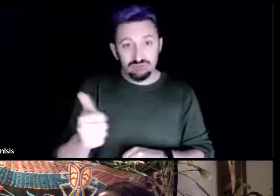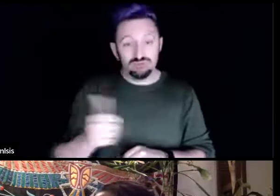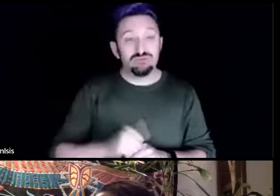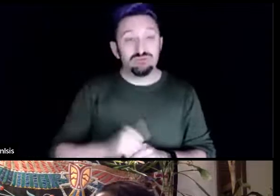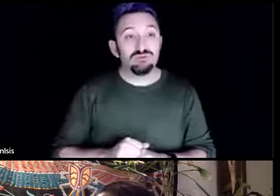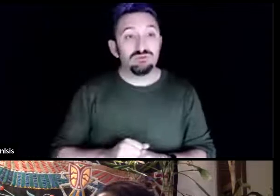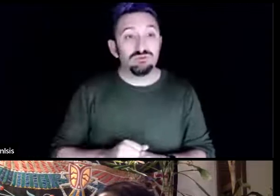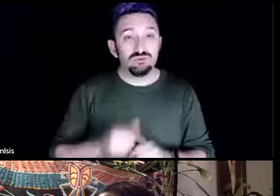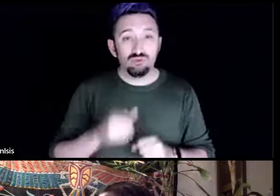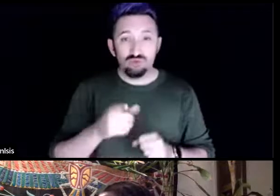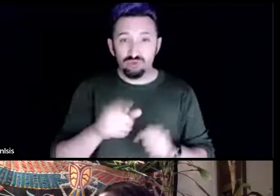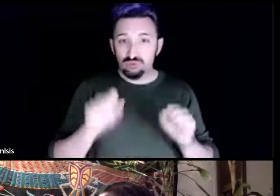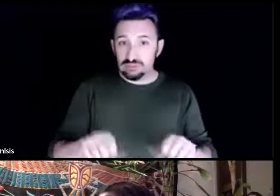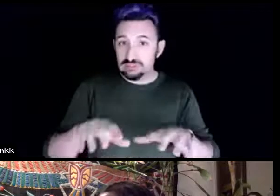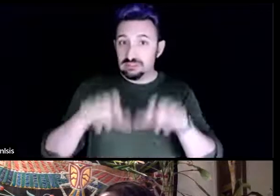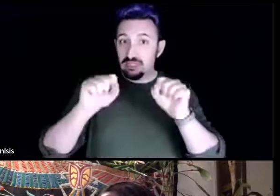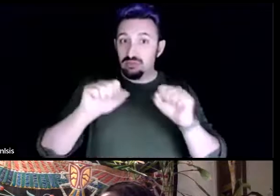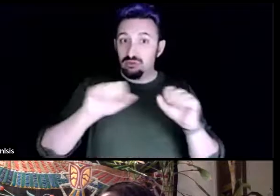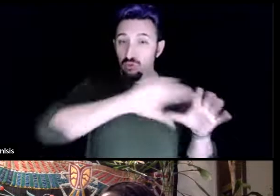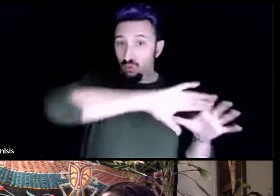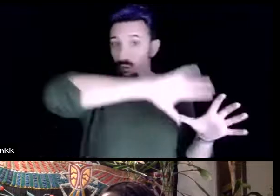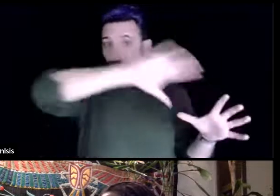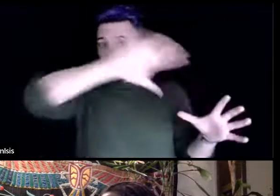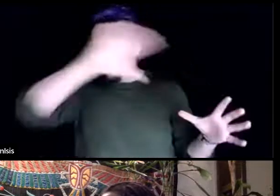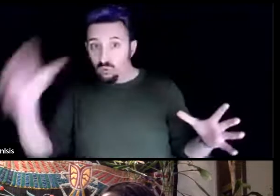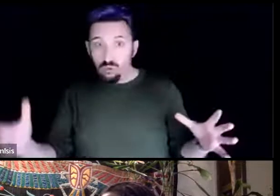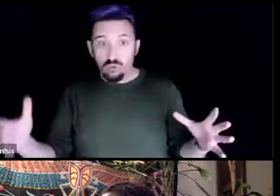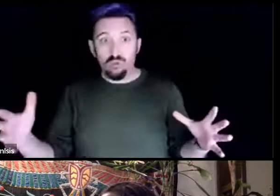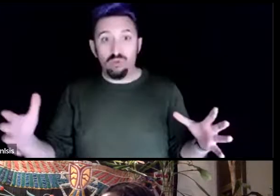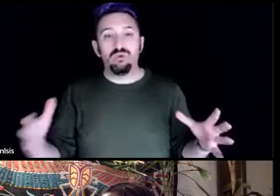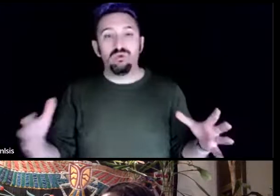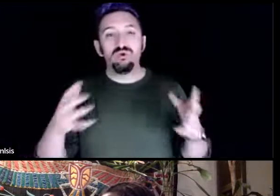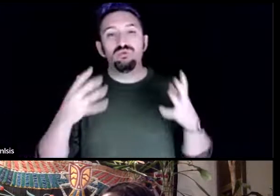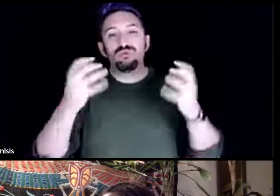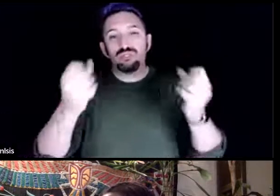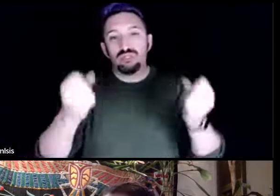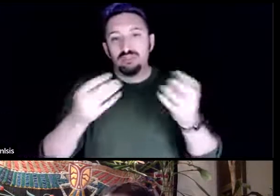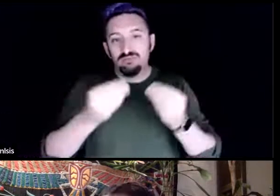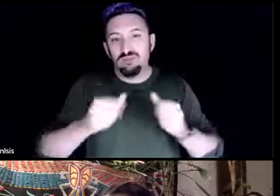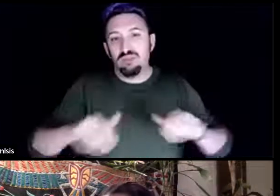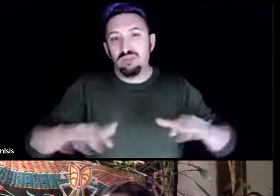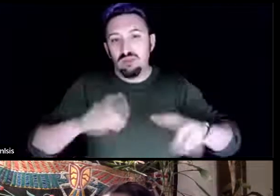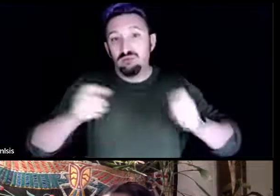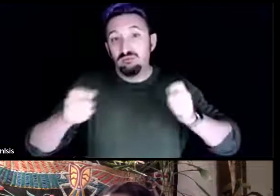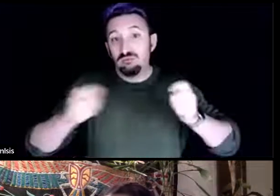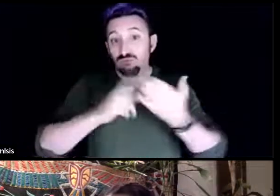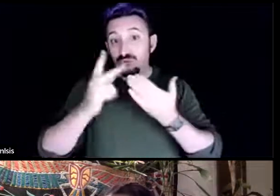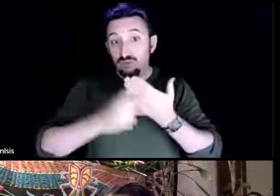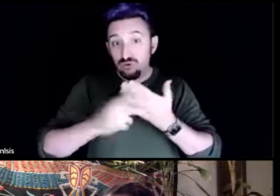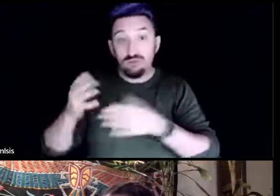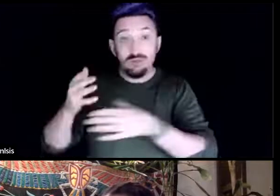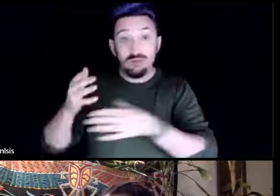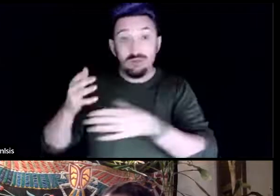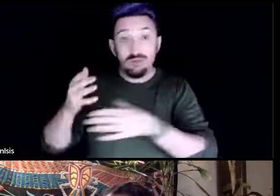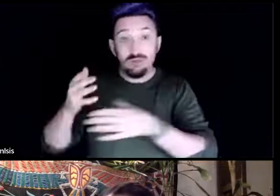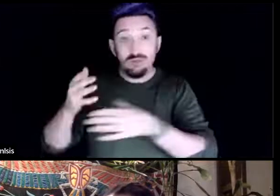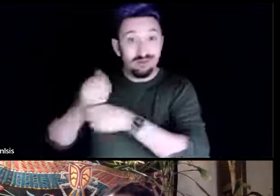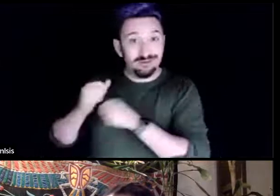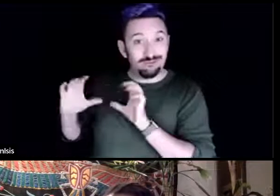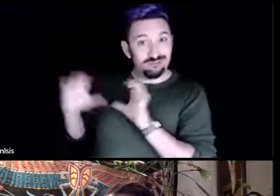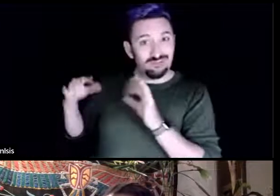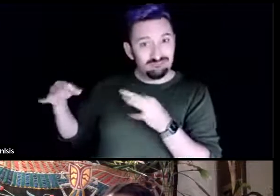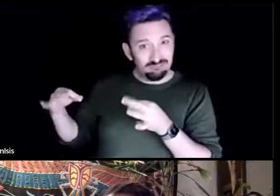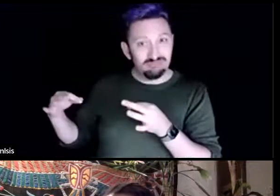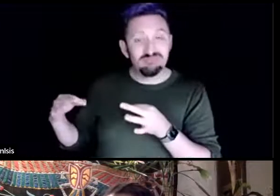regenerative land management program and get your diploma and hopefully come out with the skills you need to manage